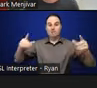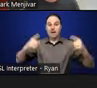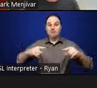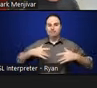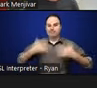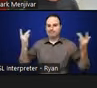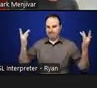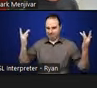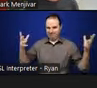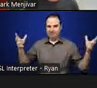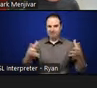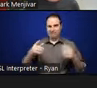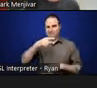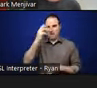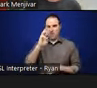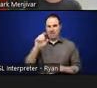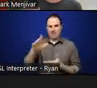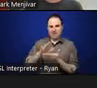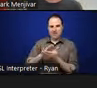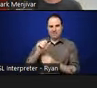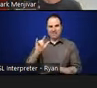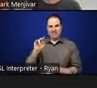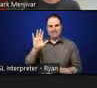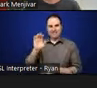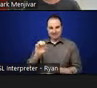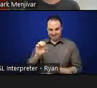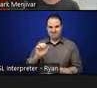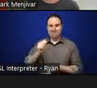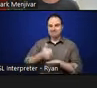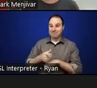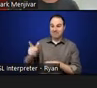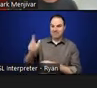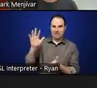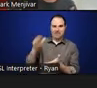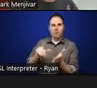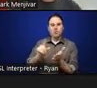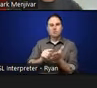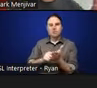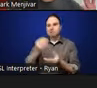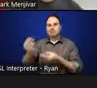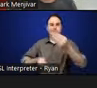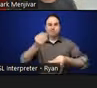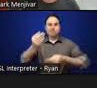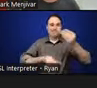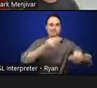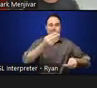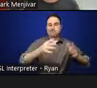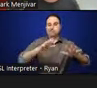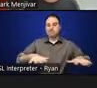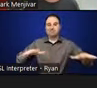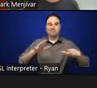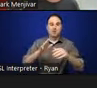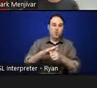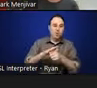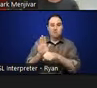on. And there was about 5,000 in these newspapers that were then distributed throughout local businesses and family